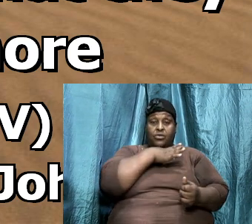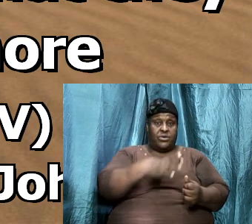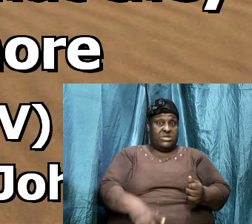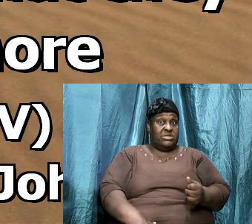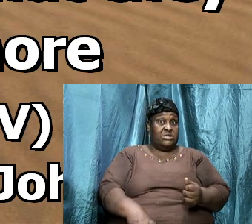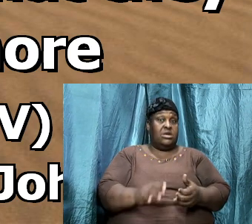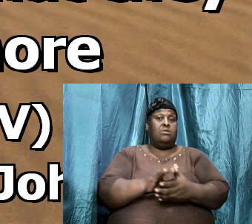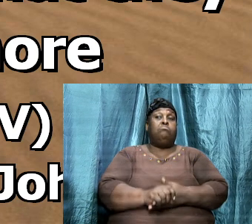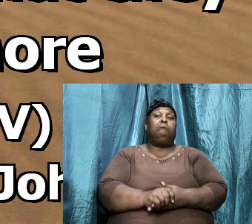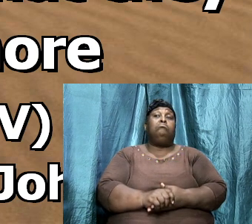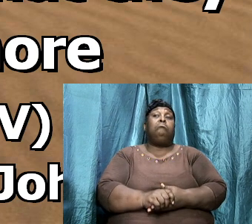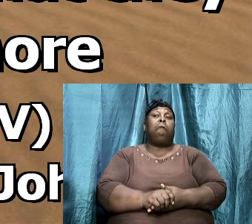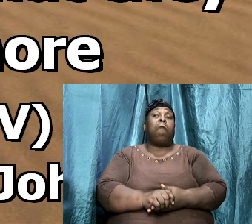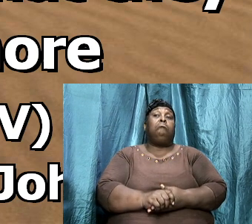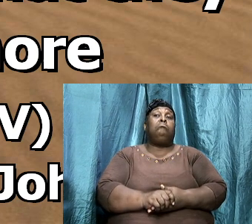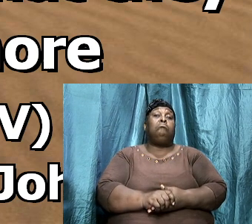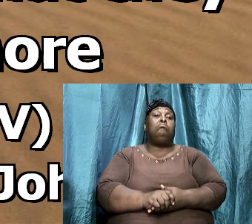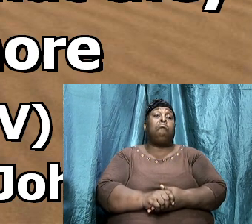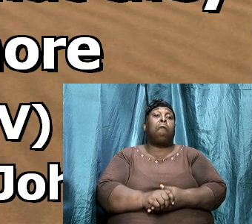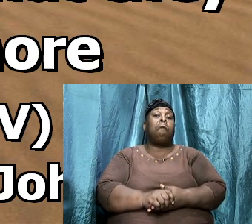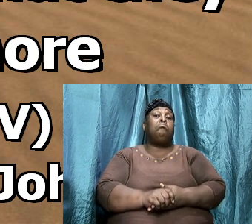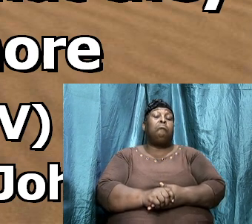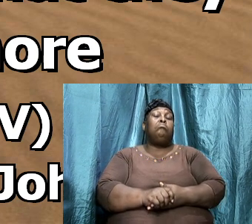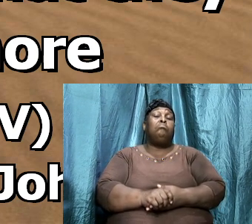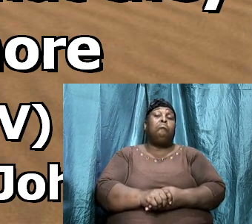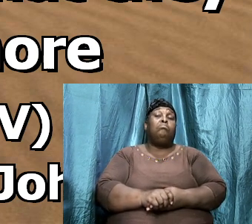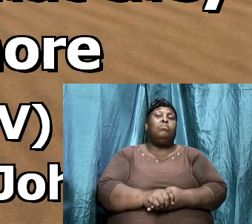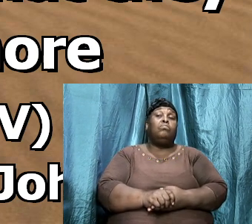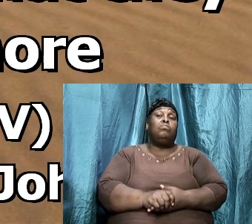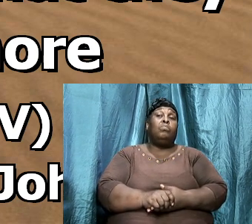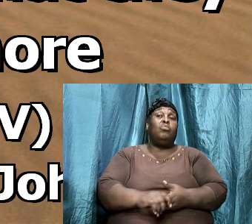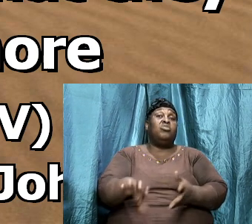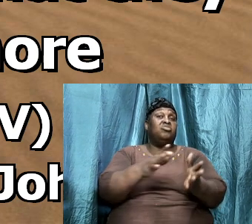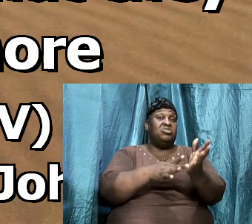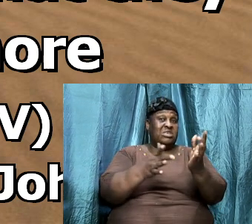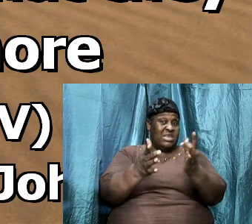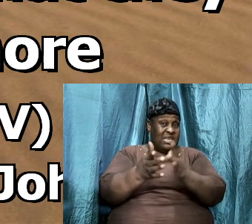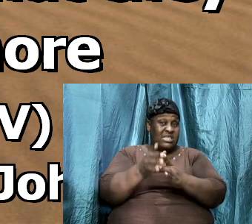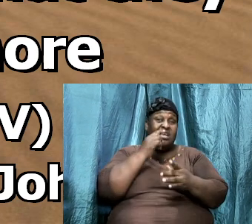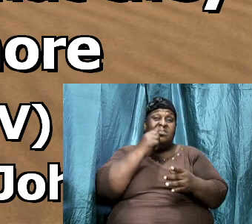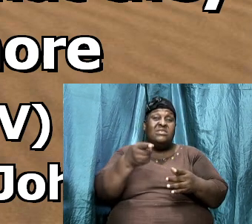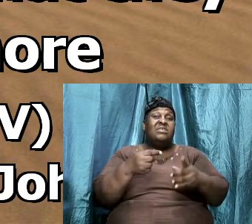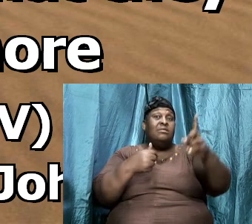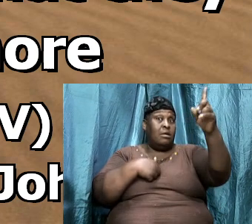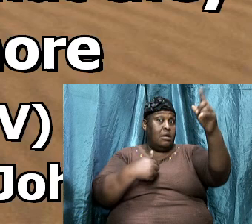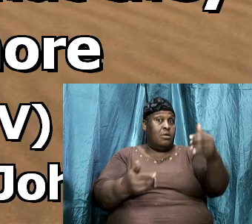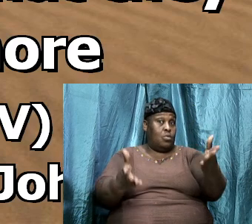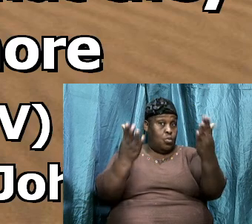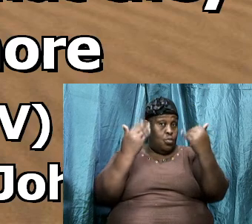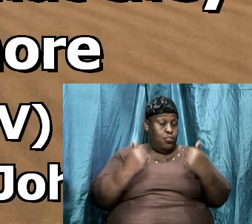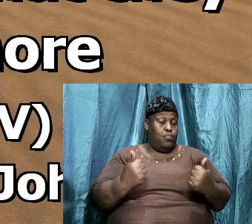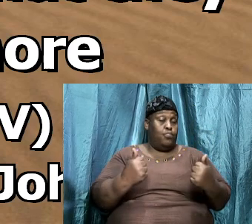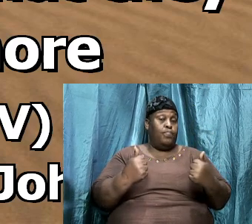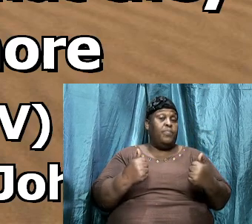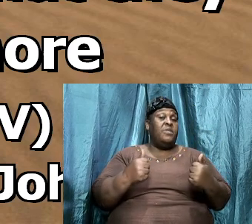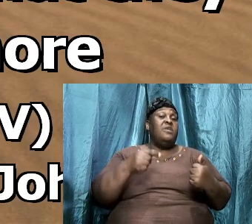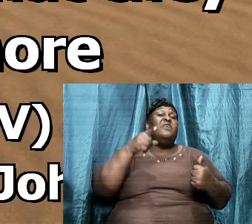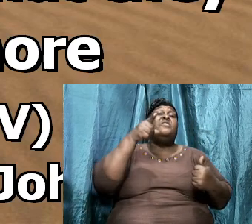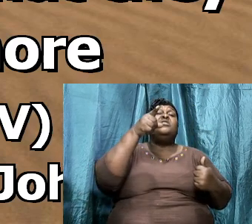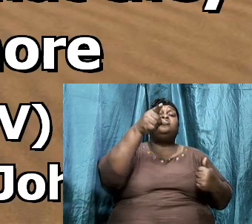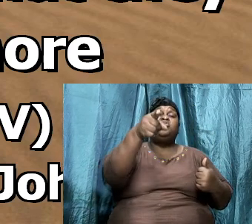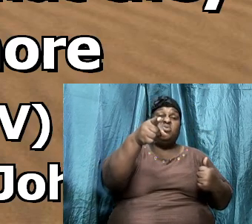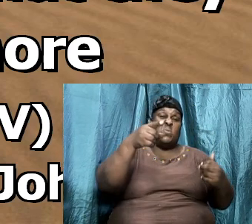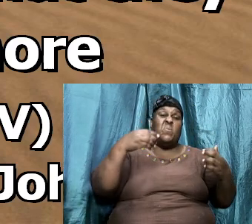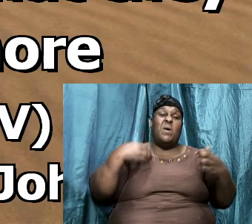flock don't have anything to eat, so automatically the flock is destroyed. But Jesus is saying now that I come that you